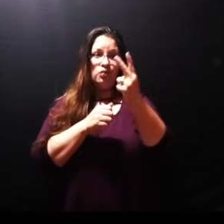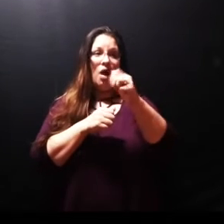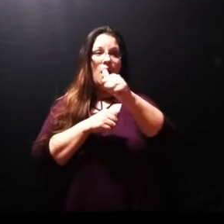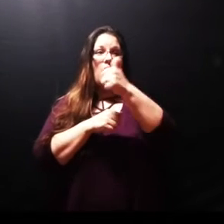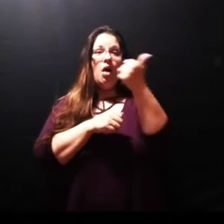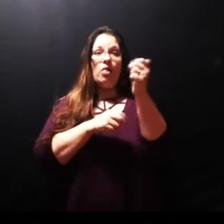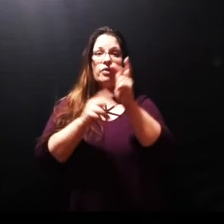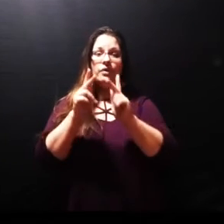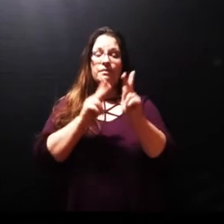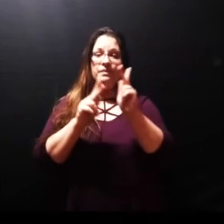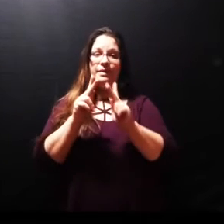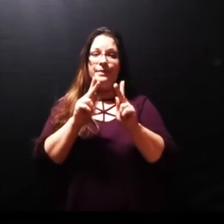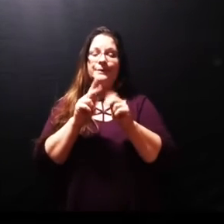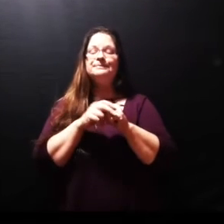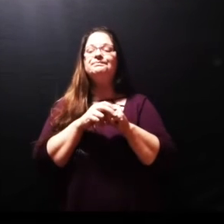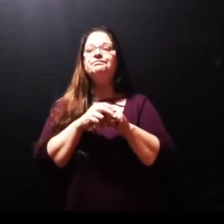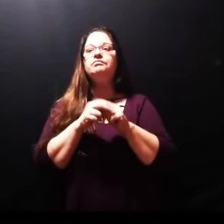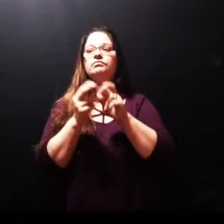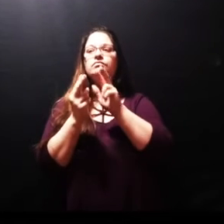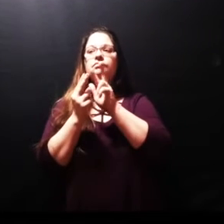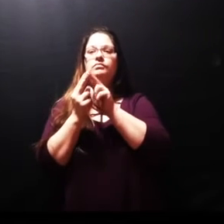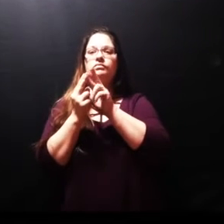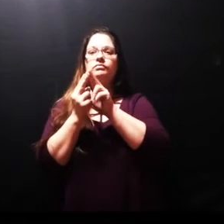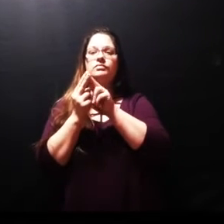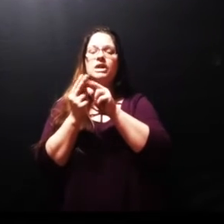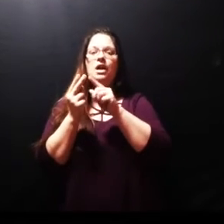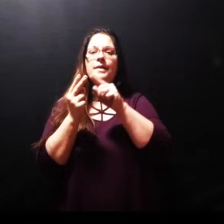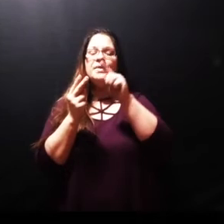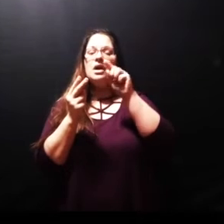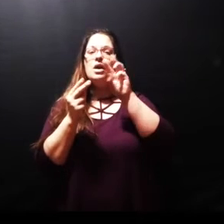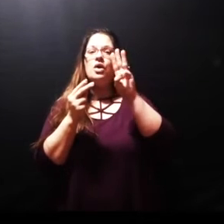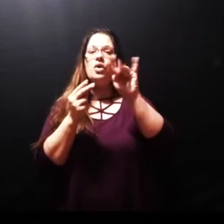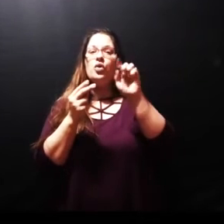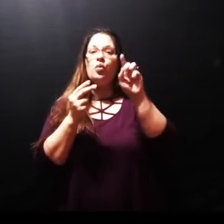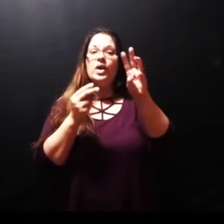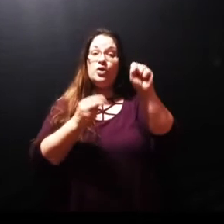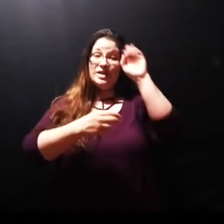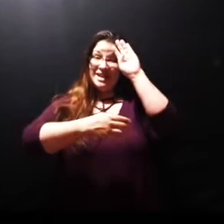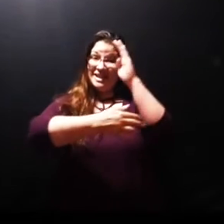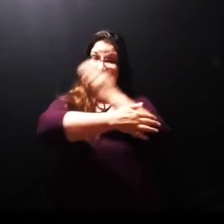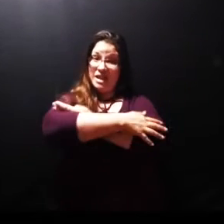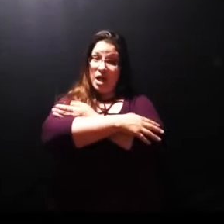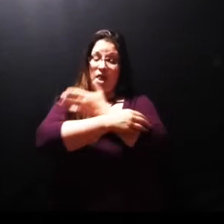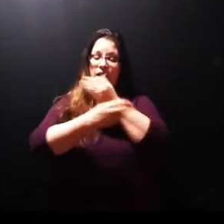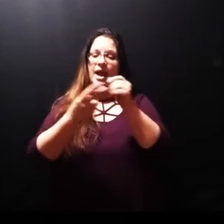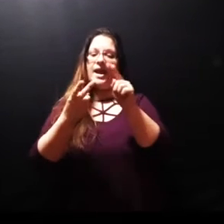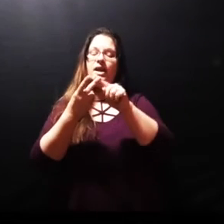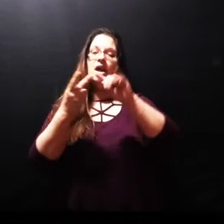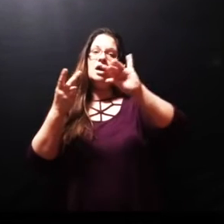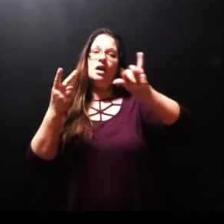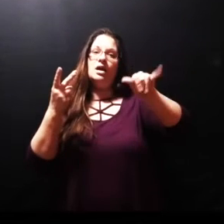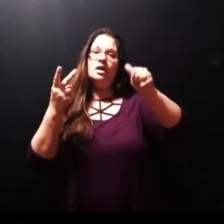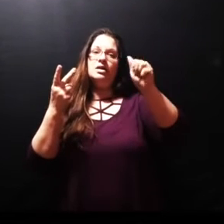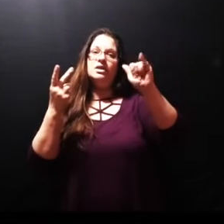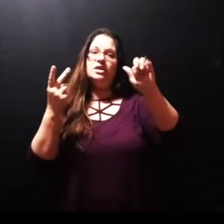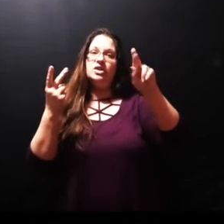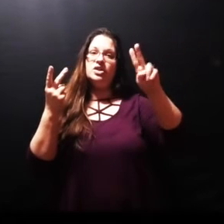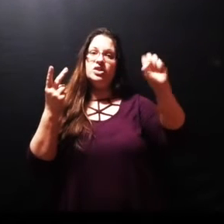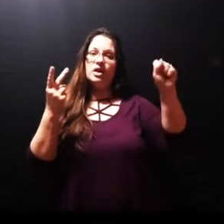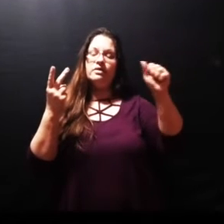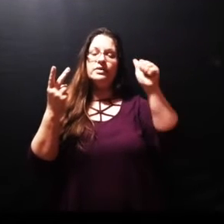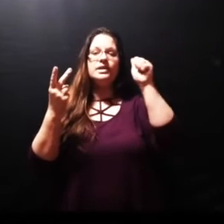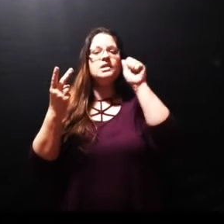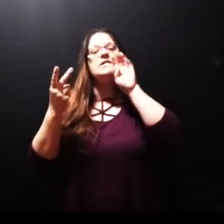the raising of Jairus's daughter that's one of my favorite accounts of Jesus life as he takes that little girl by the hand and says